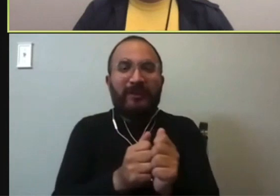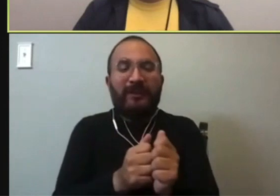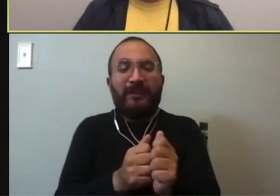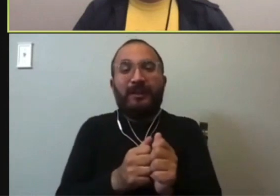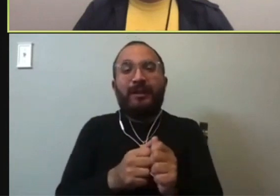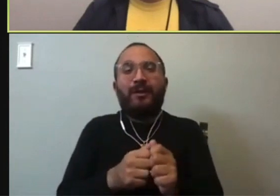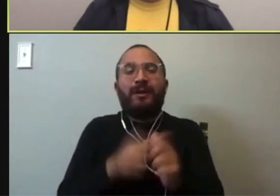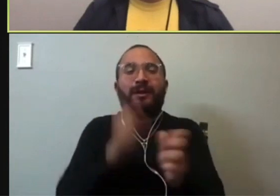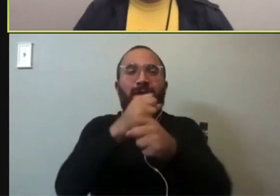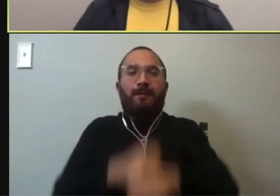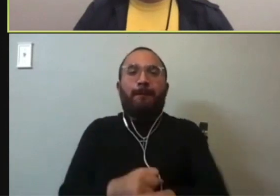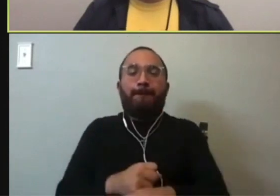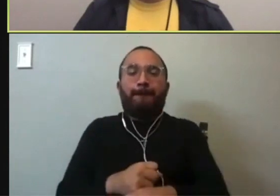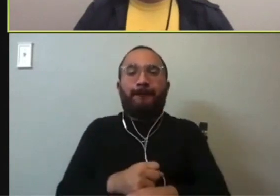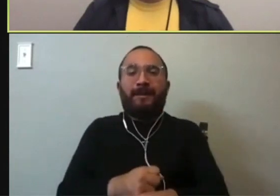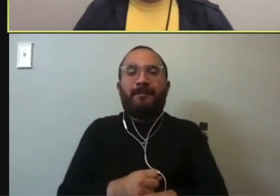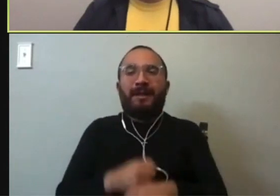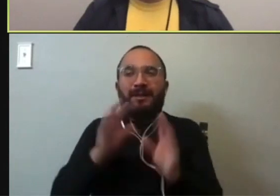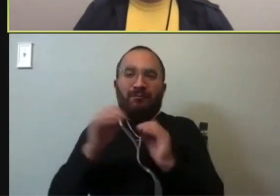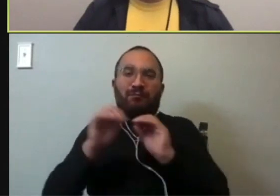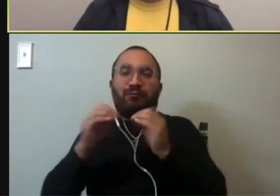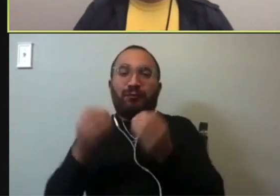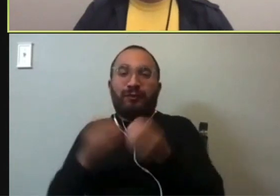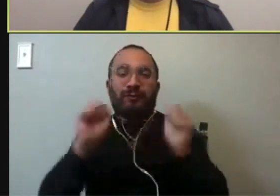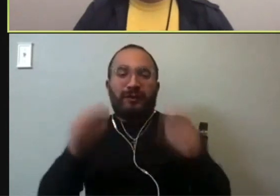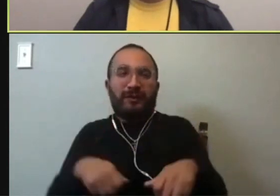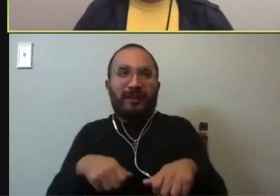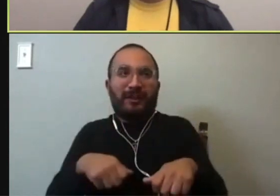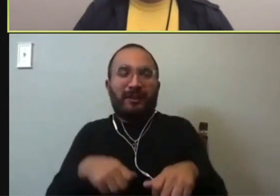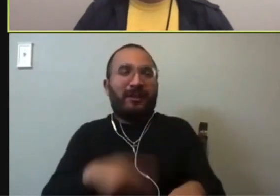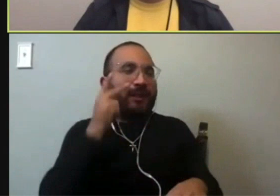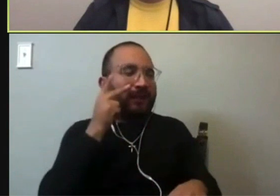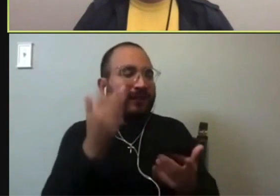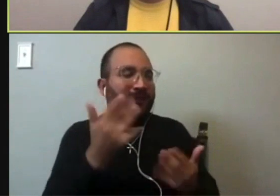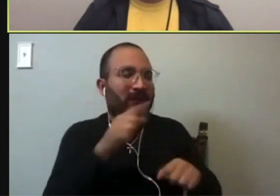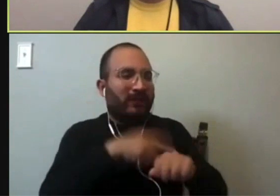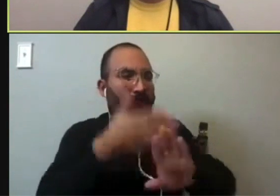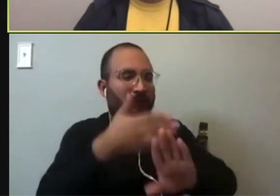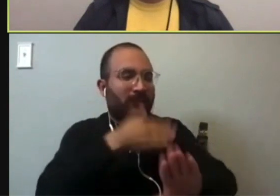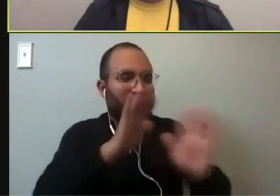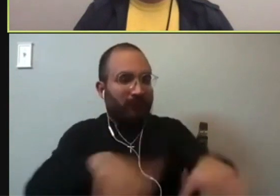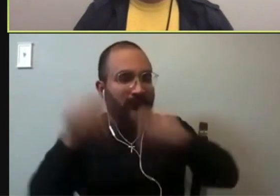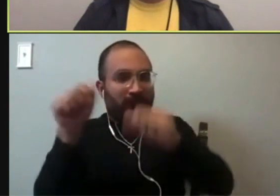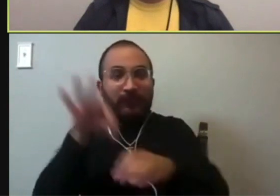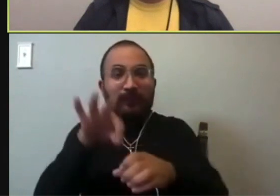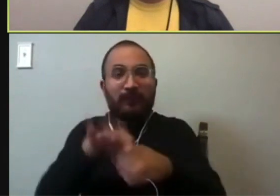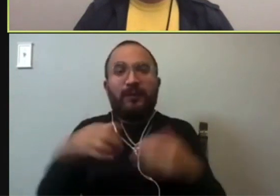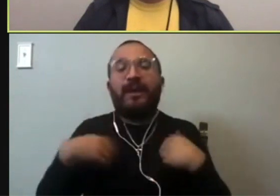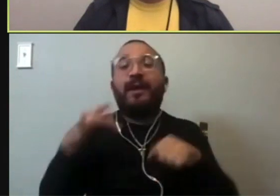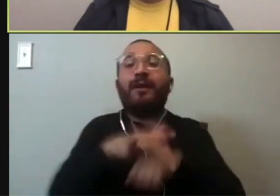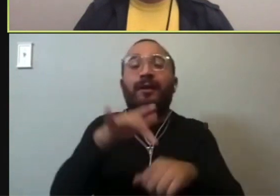Move and Iris. And so you can check the wait time at polling places before you go vote. And we have an early voting